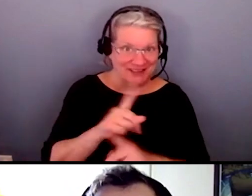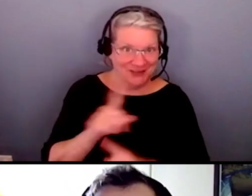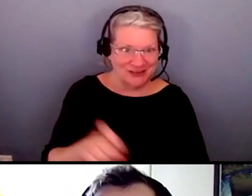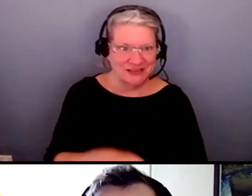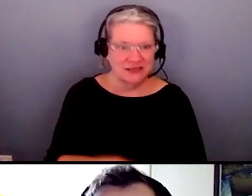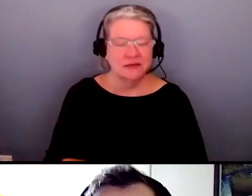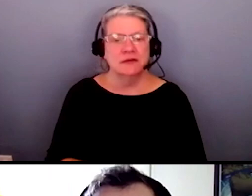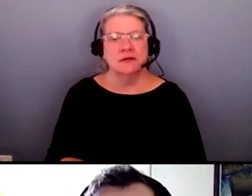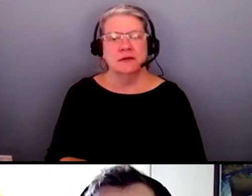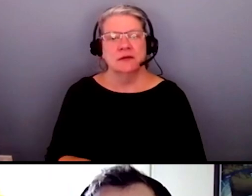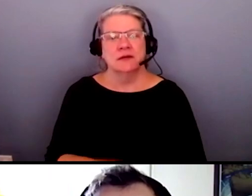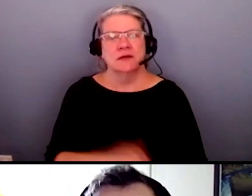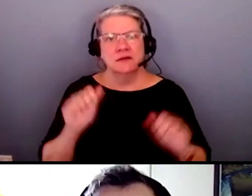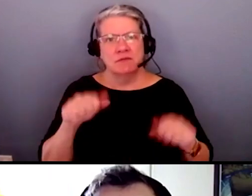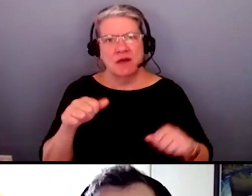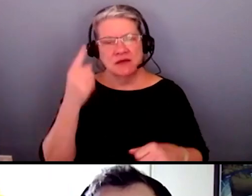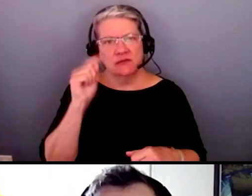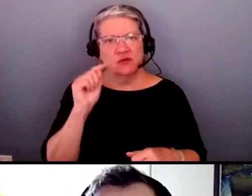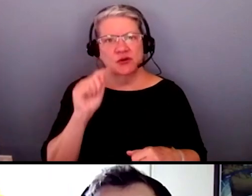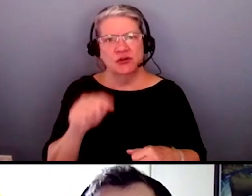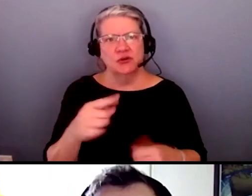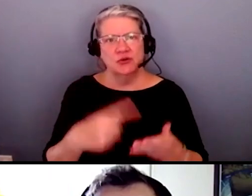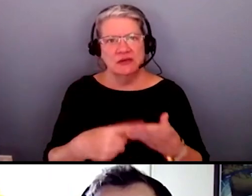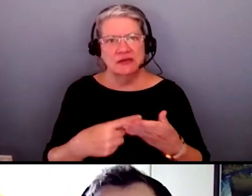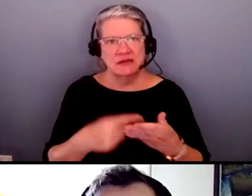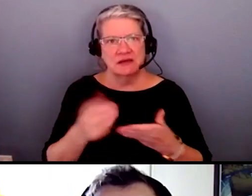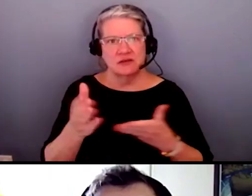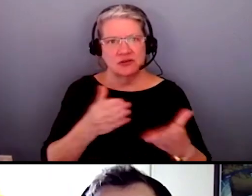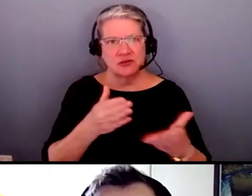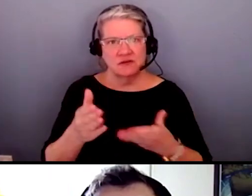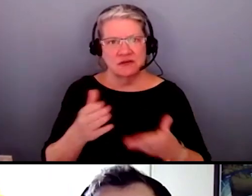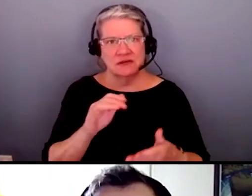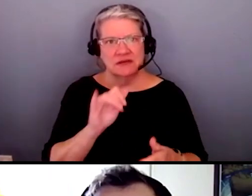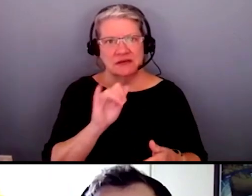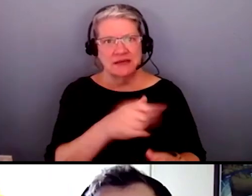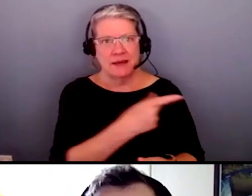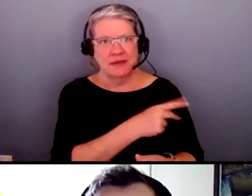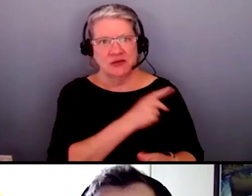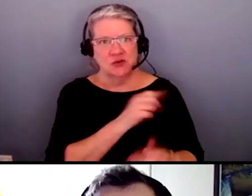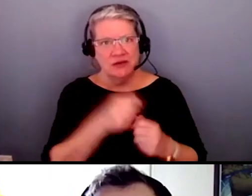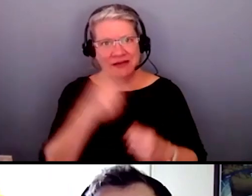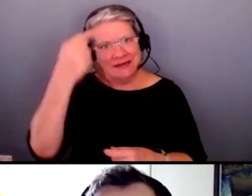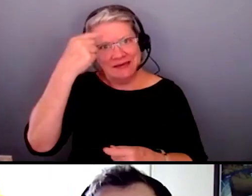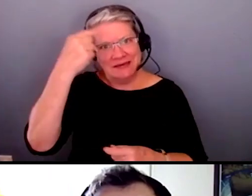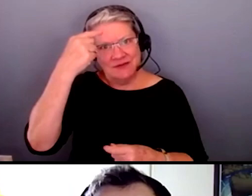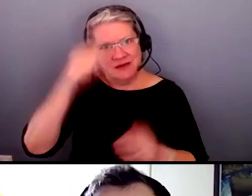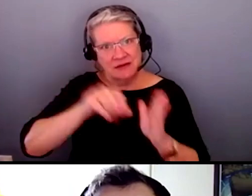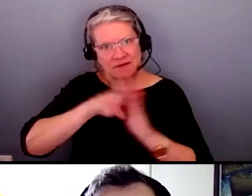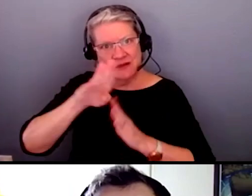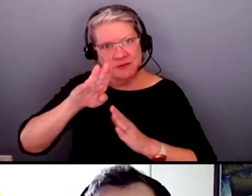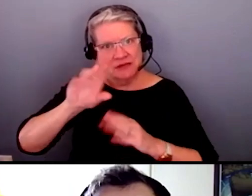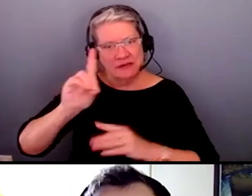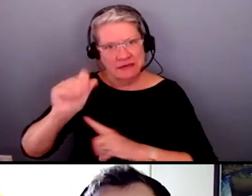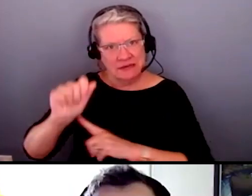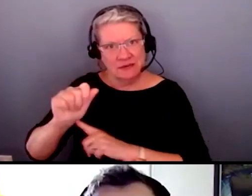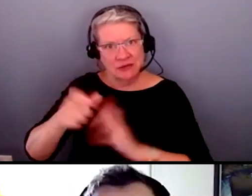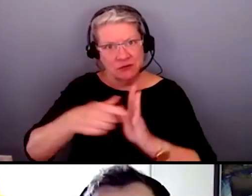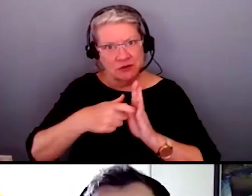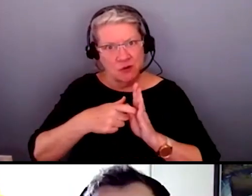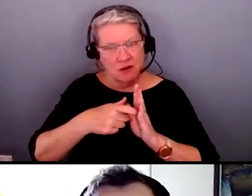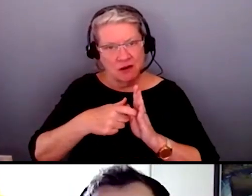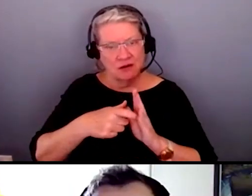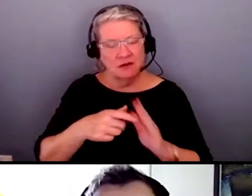is it possible for you to discuss the services that patients with intellectual and developmental disabilities require?